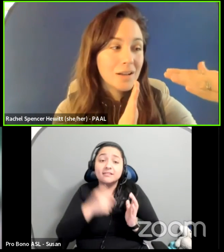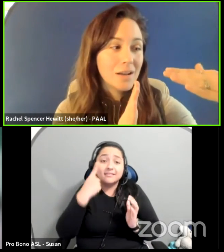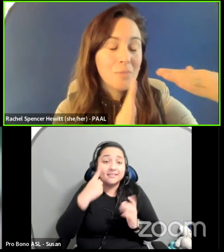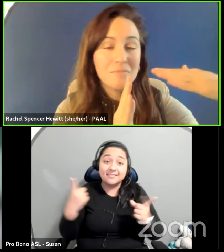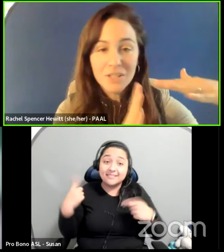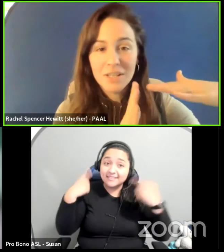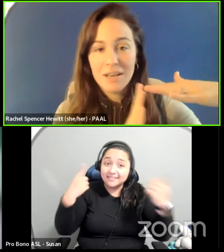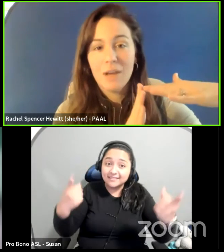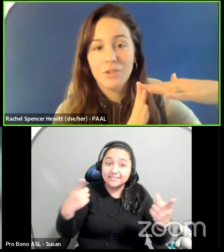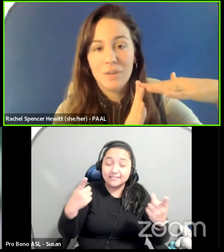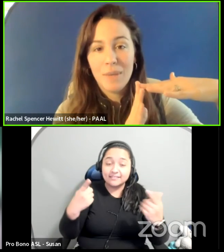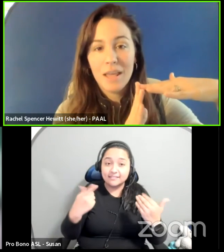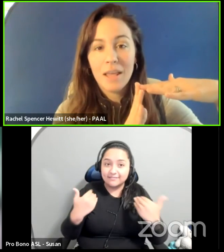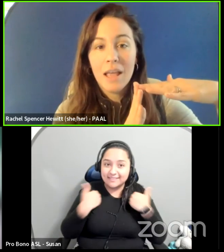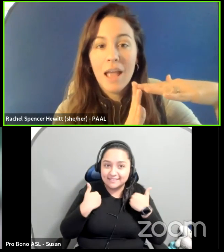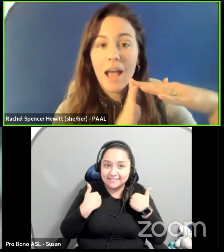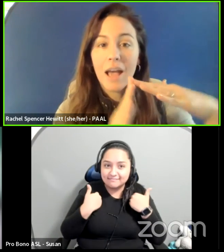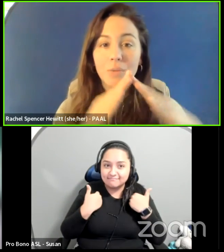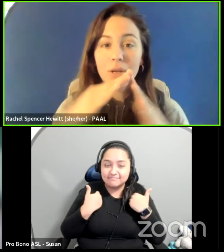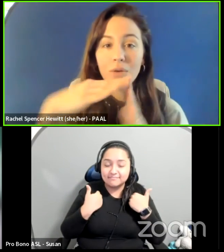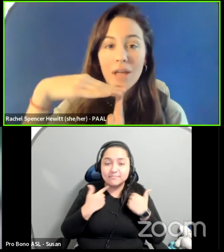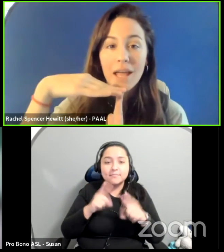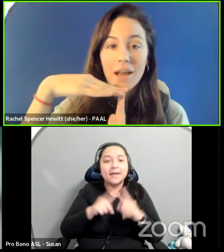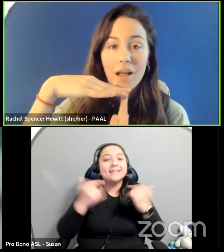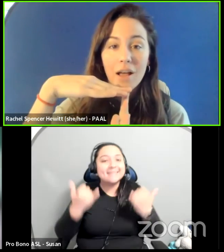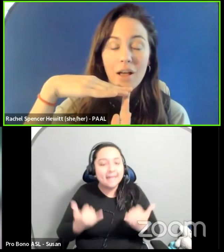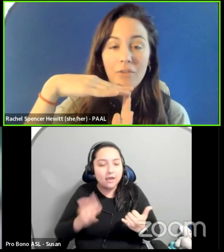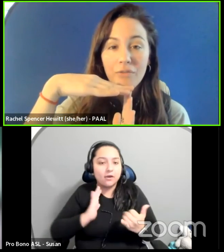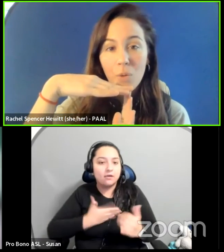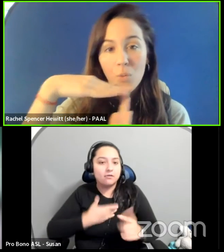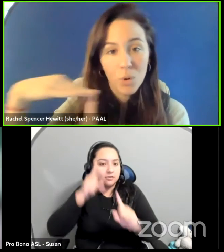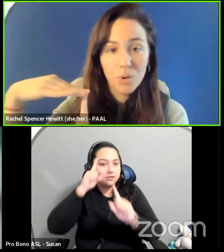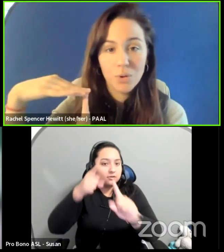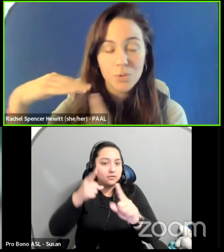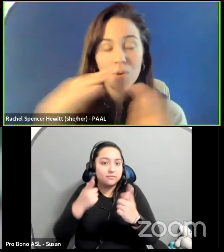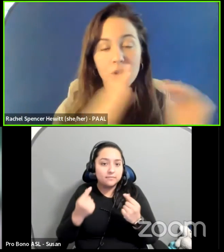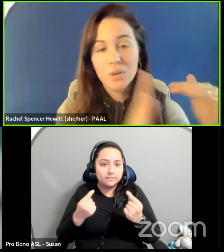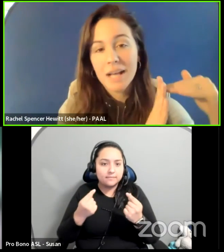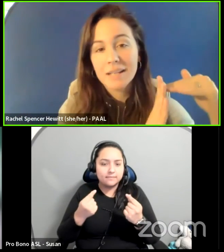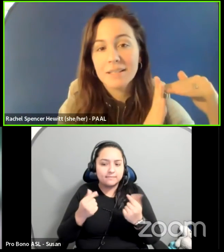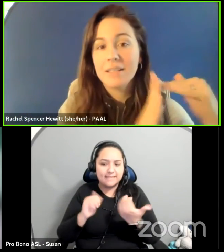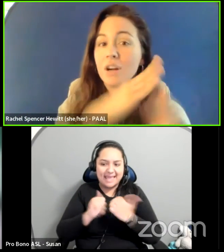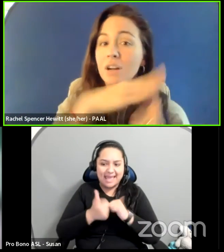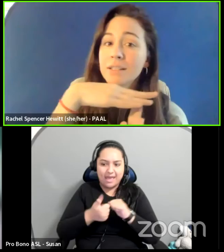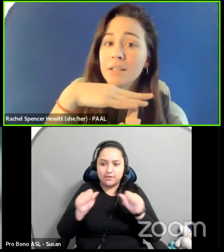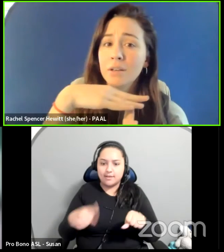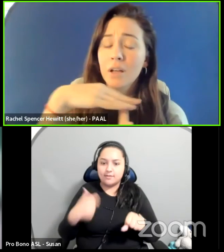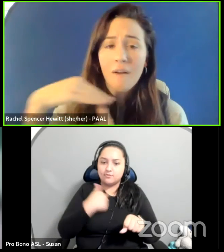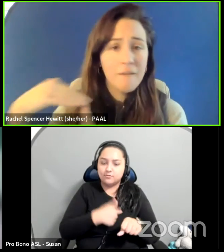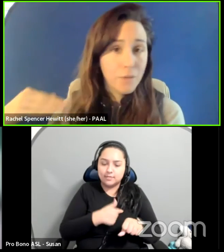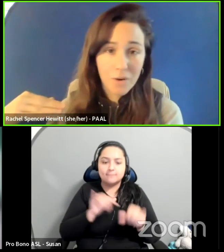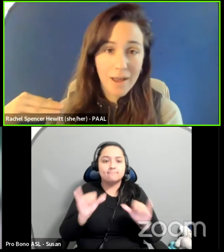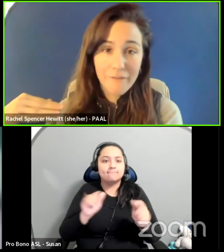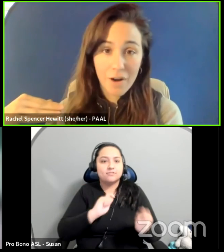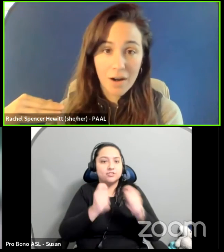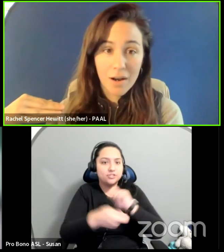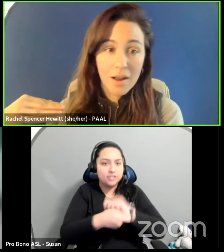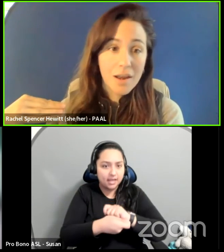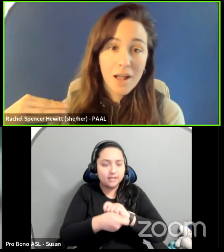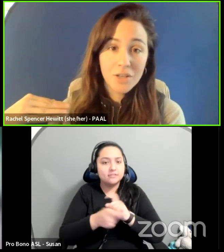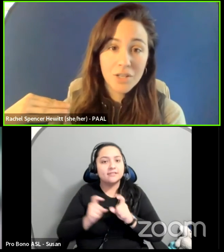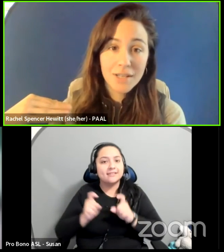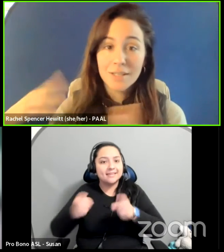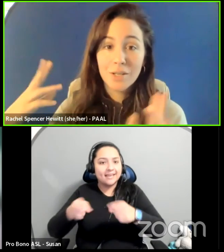our mission now should be, how do we create a world where those access needs are considered forever?